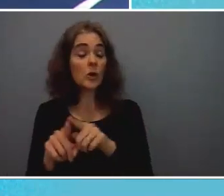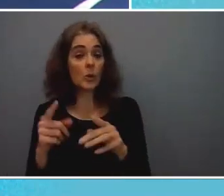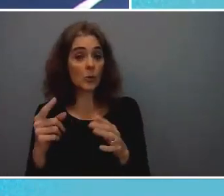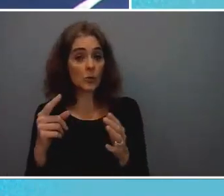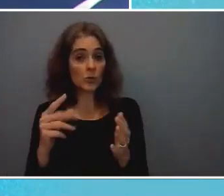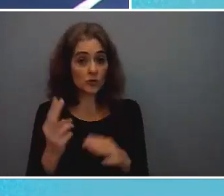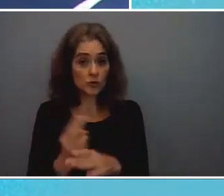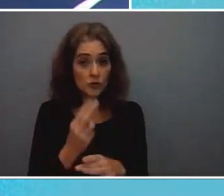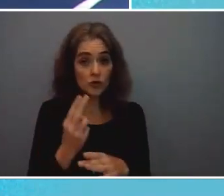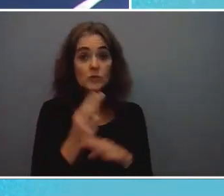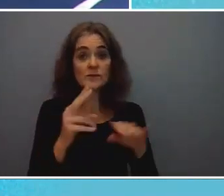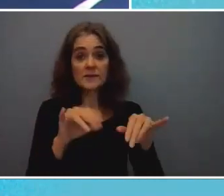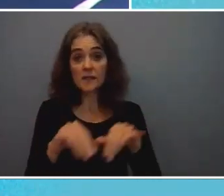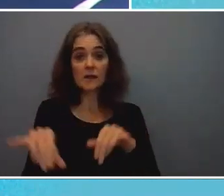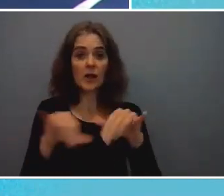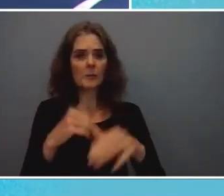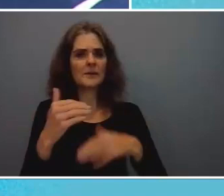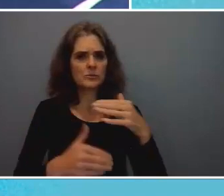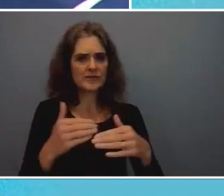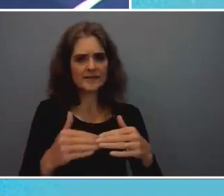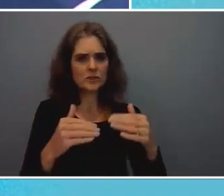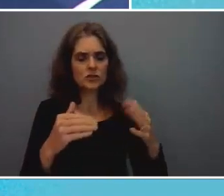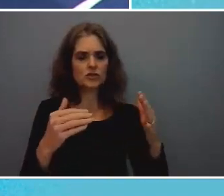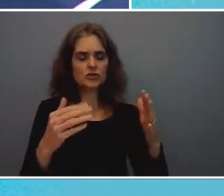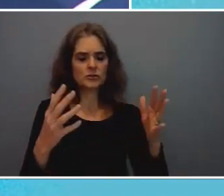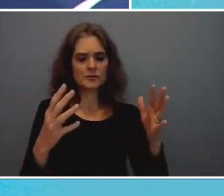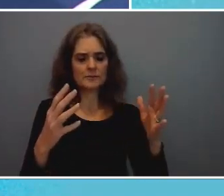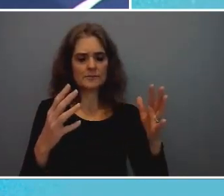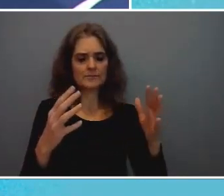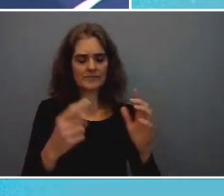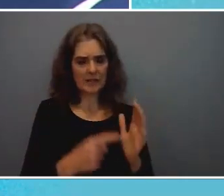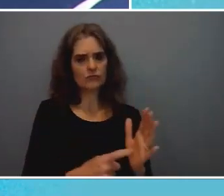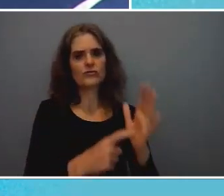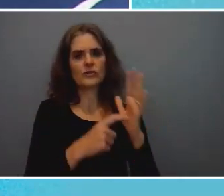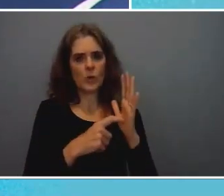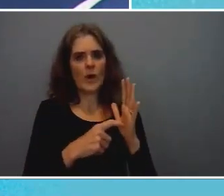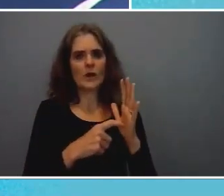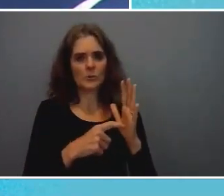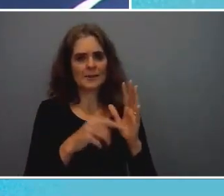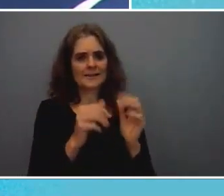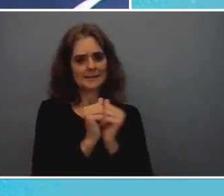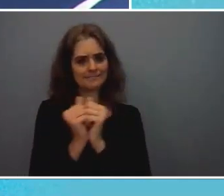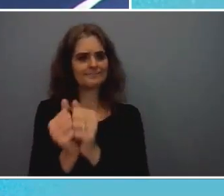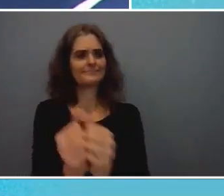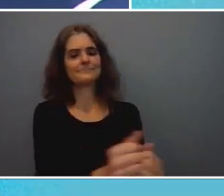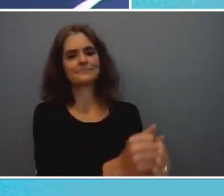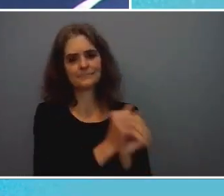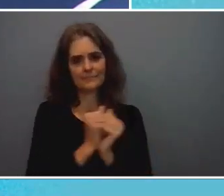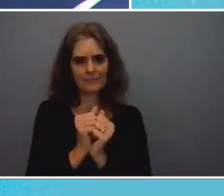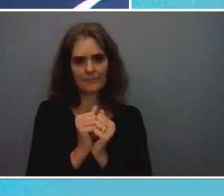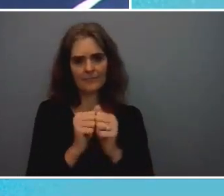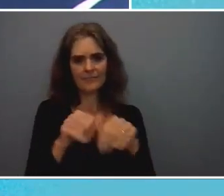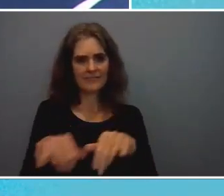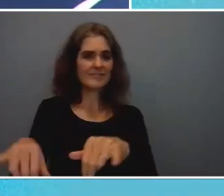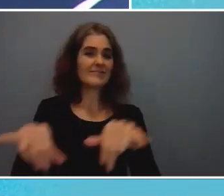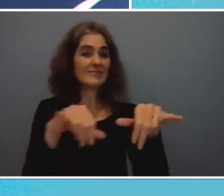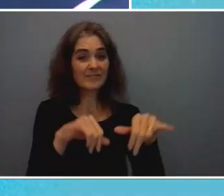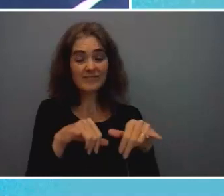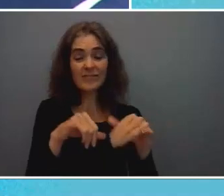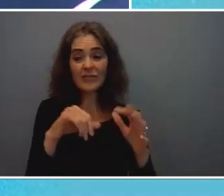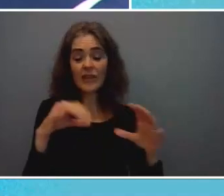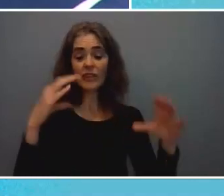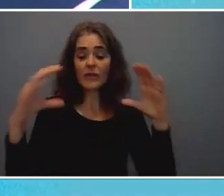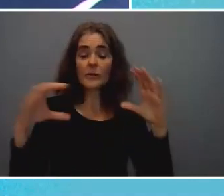procedures and and requirements and really um you know bringing the comparative advantages of different